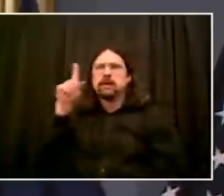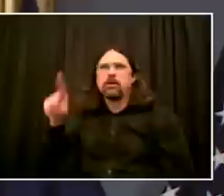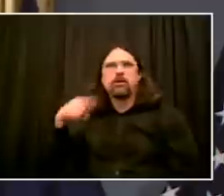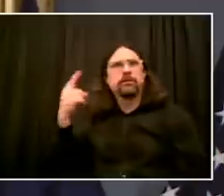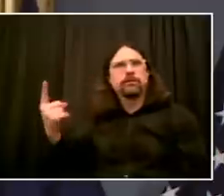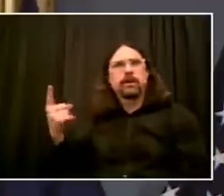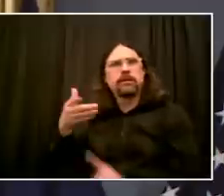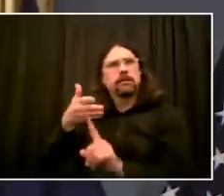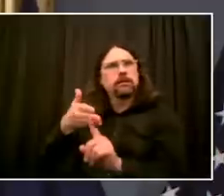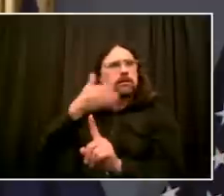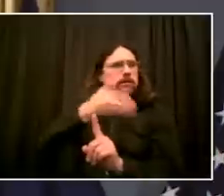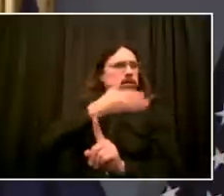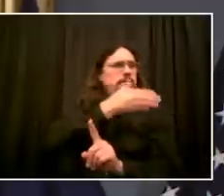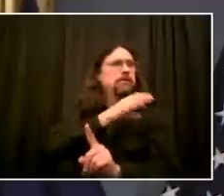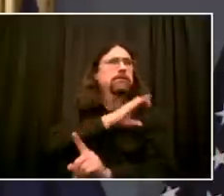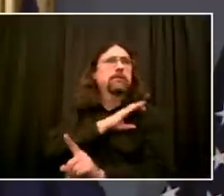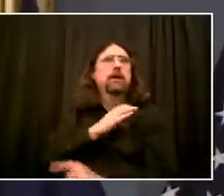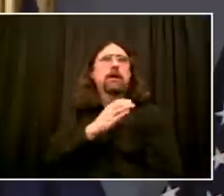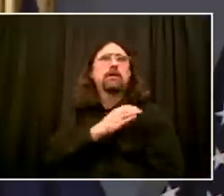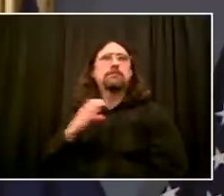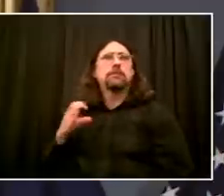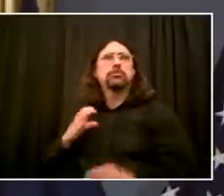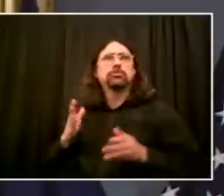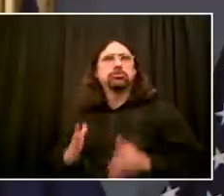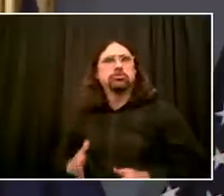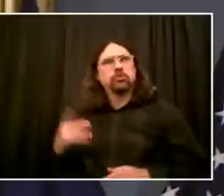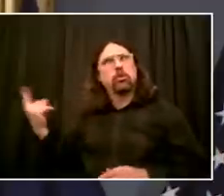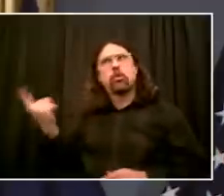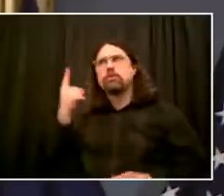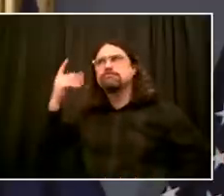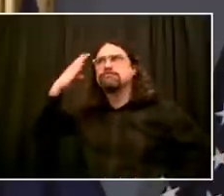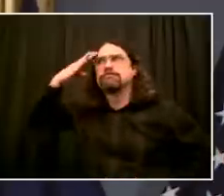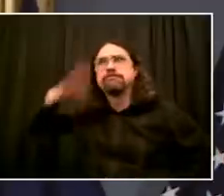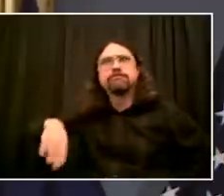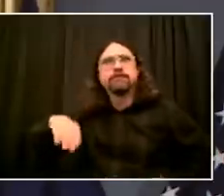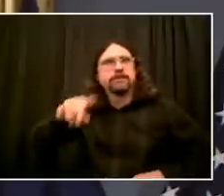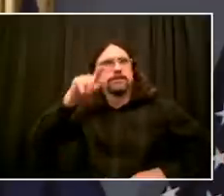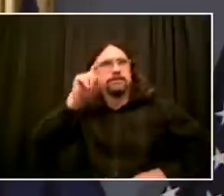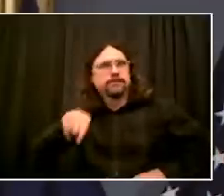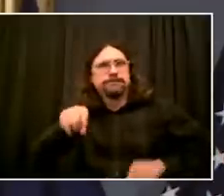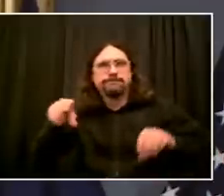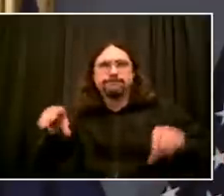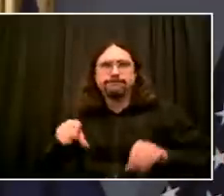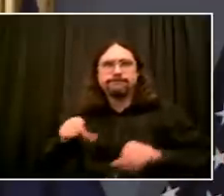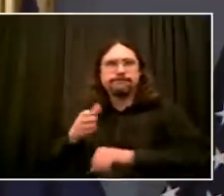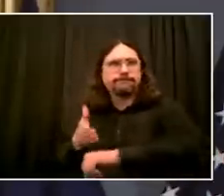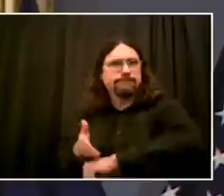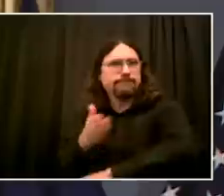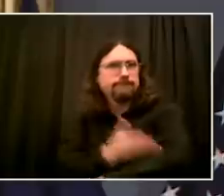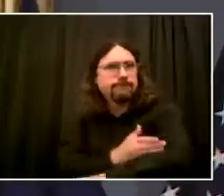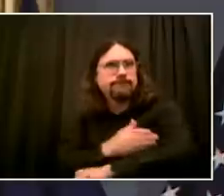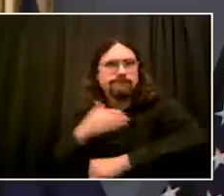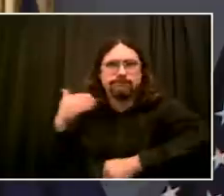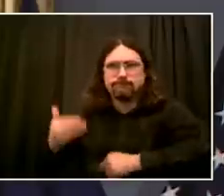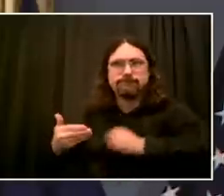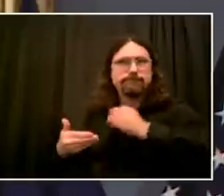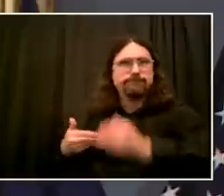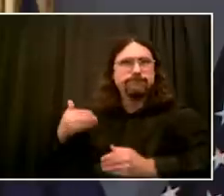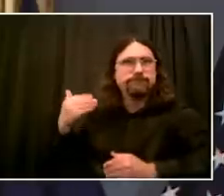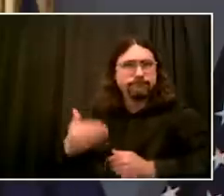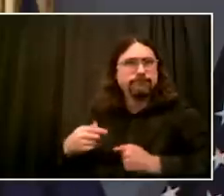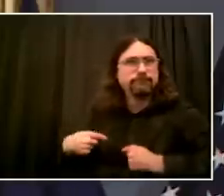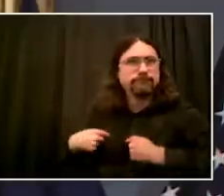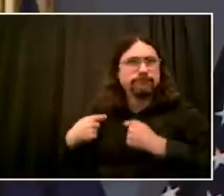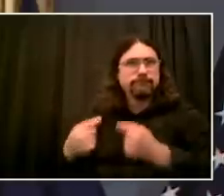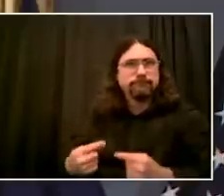has to change. It has to change if we're going to be effective. It has to change if we're going to protect communities and protect officers.